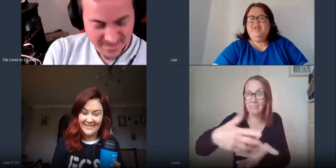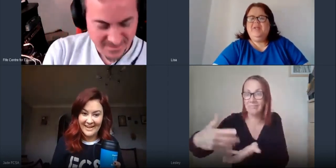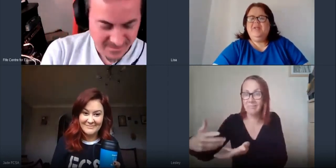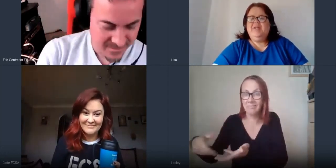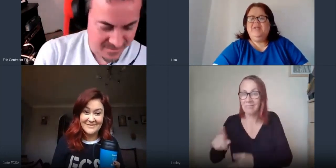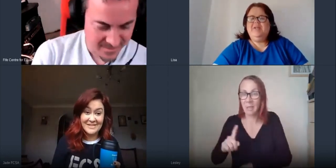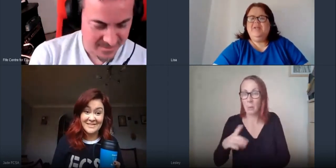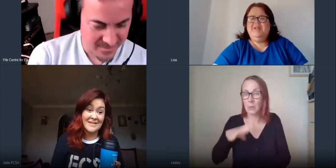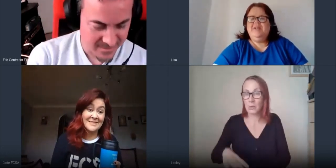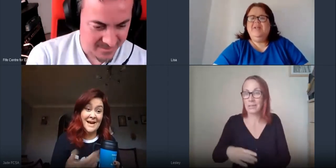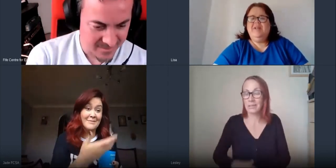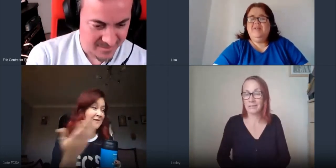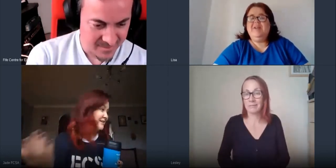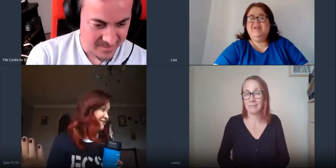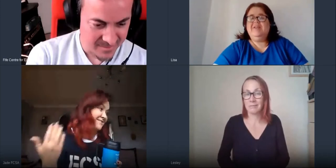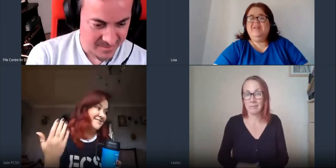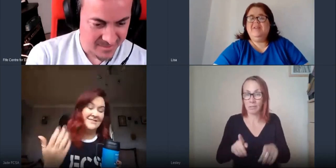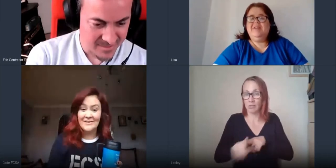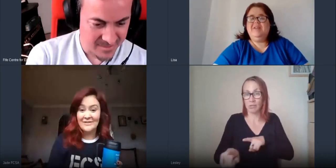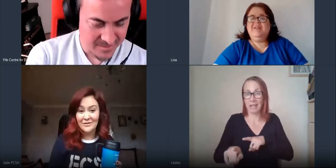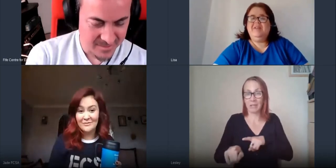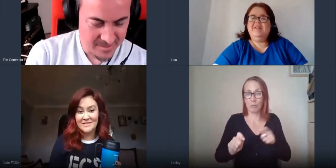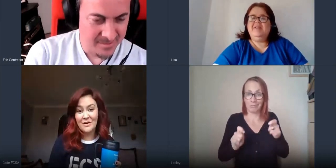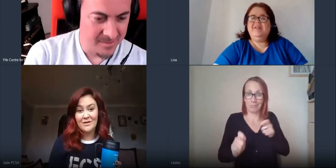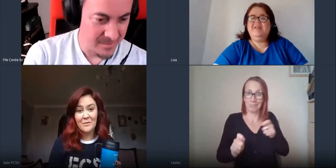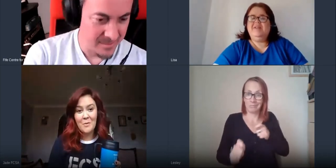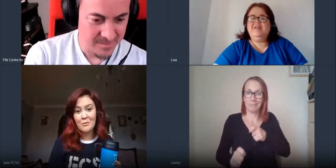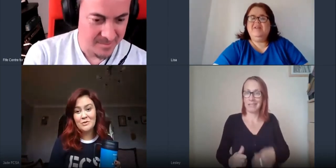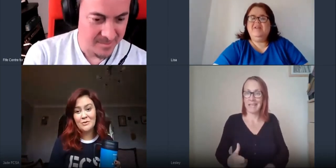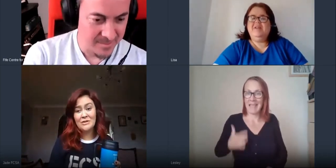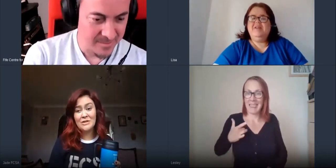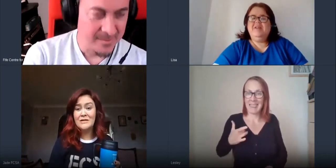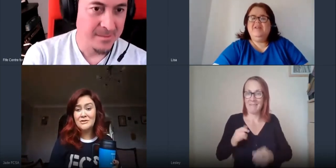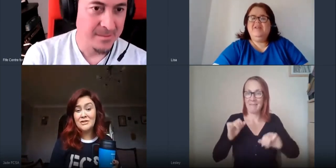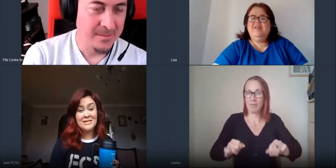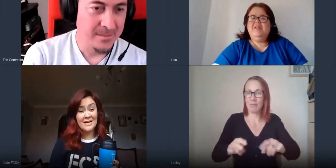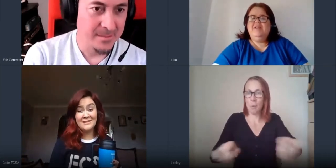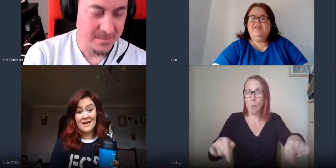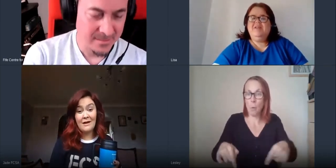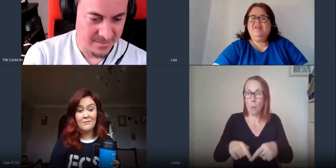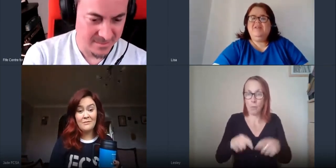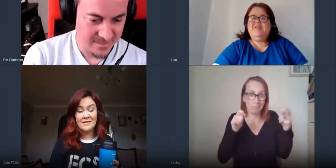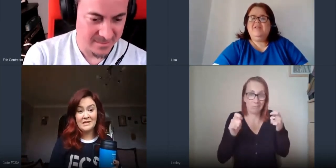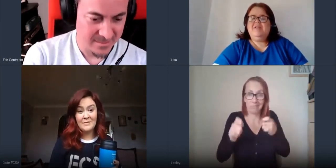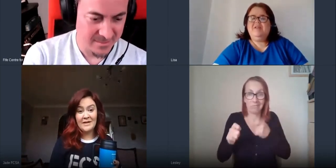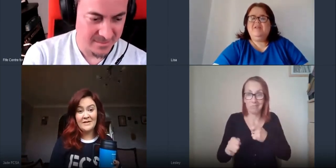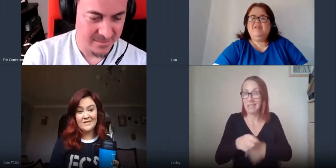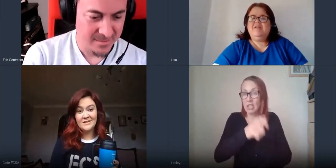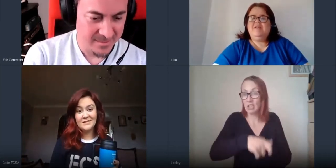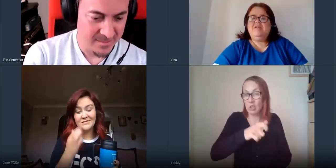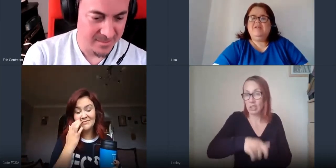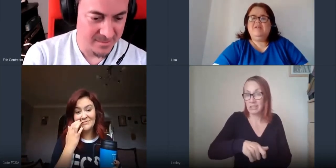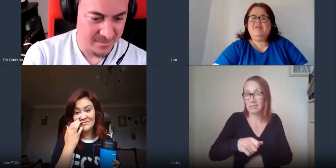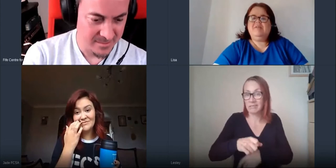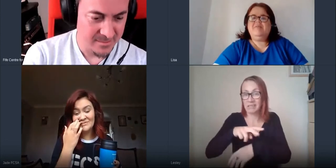um to adapt our yeah living room to work from home so students and staff basically benefited